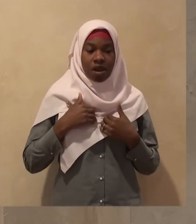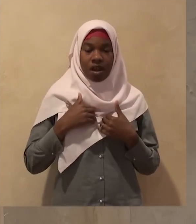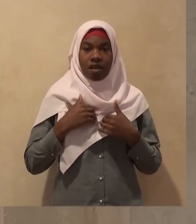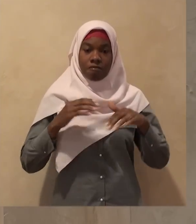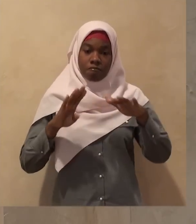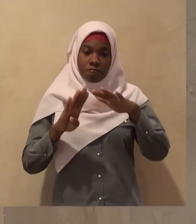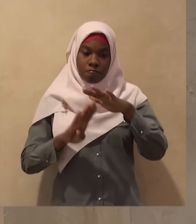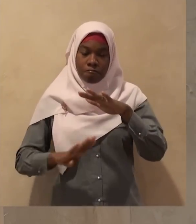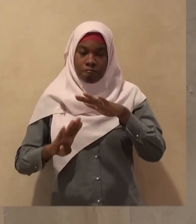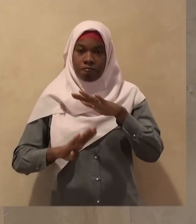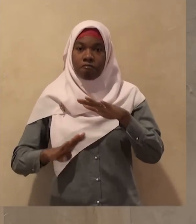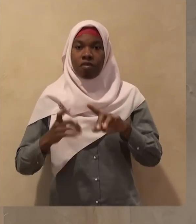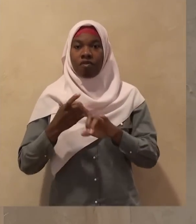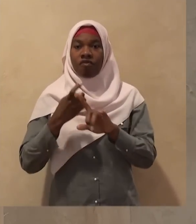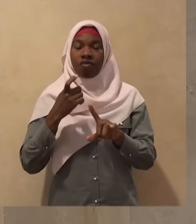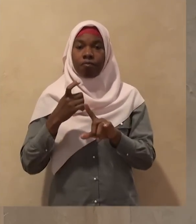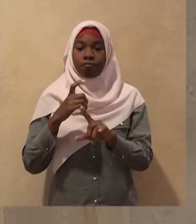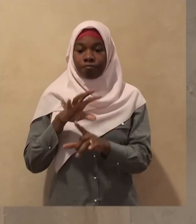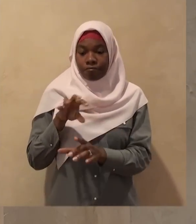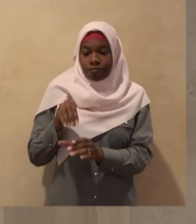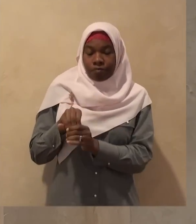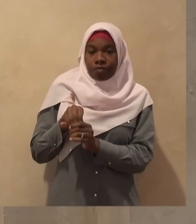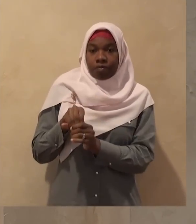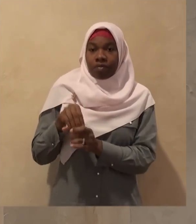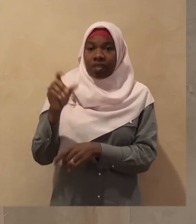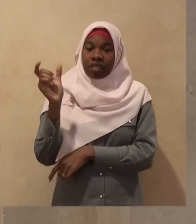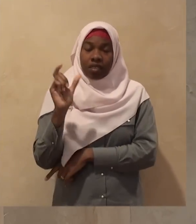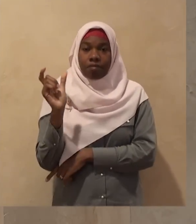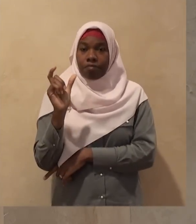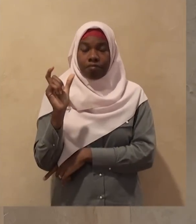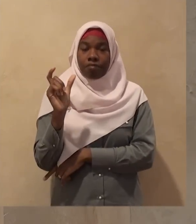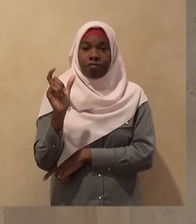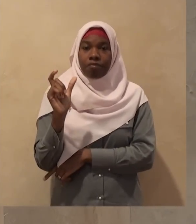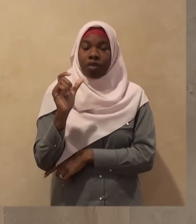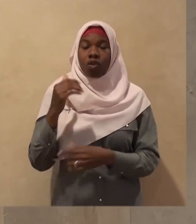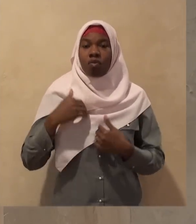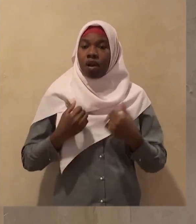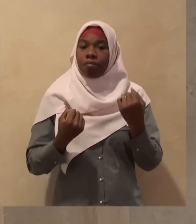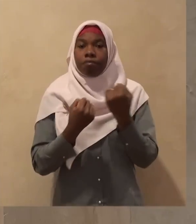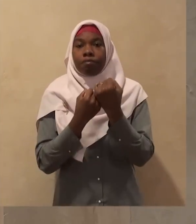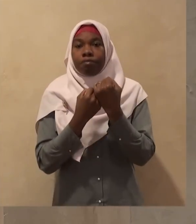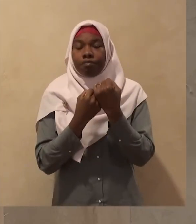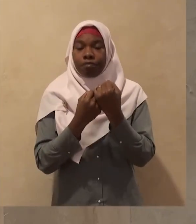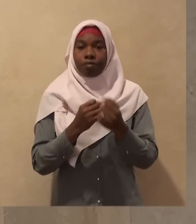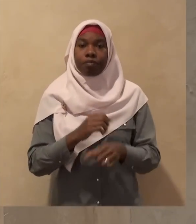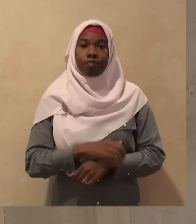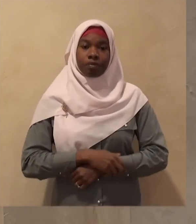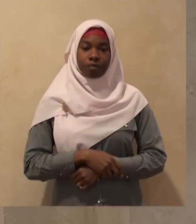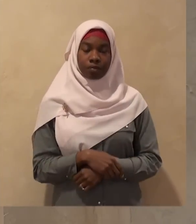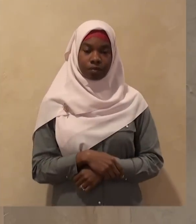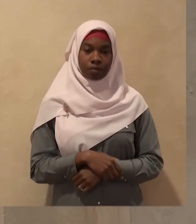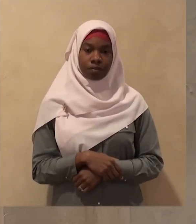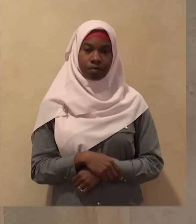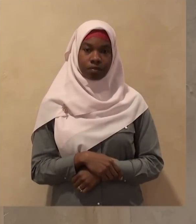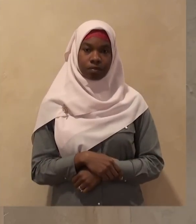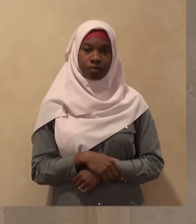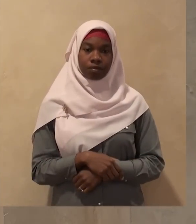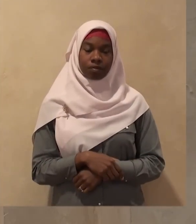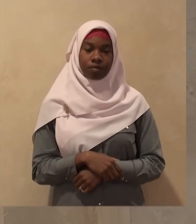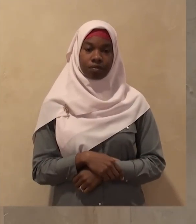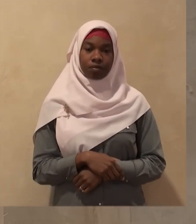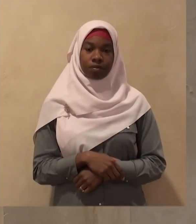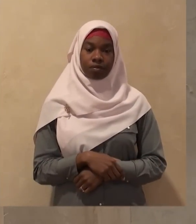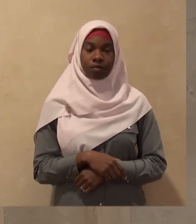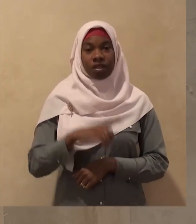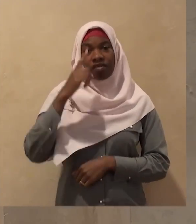specifying acts of worship specifying any ibadah at specific times at times